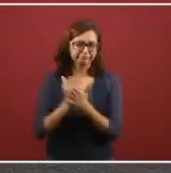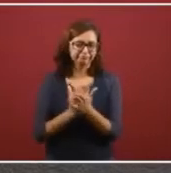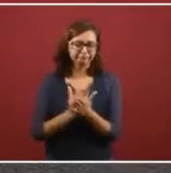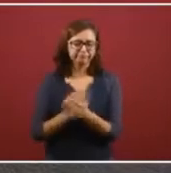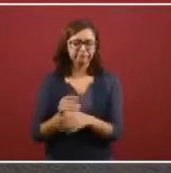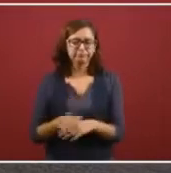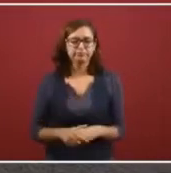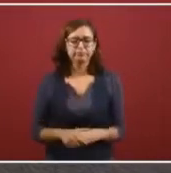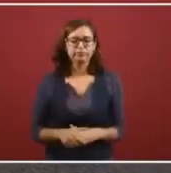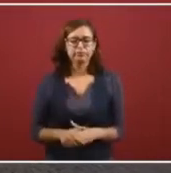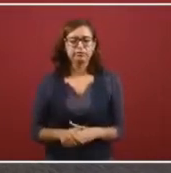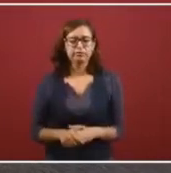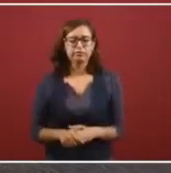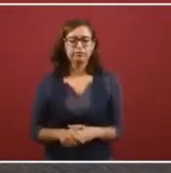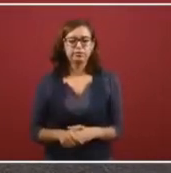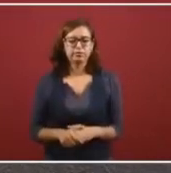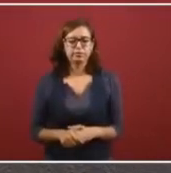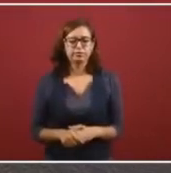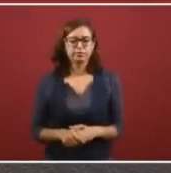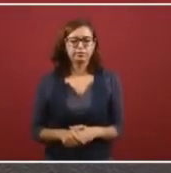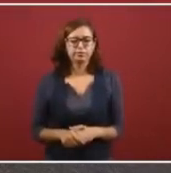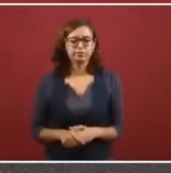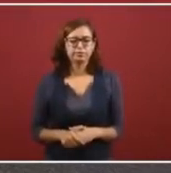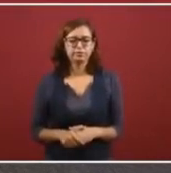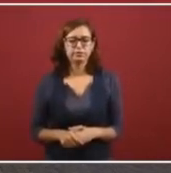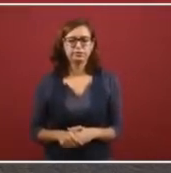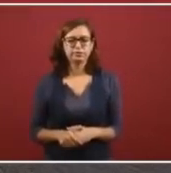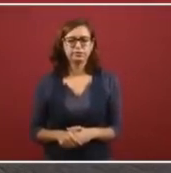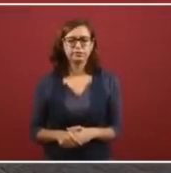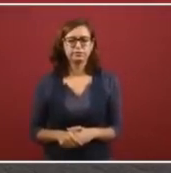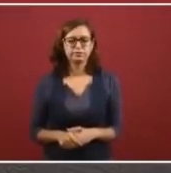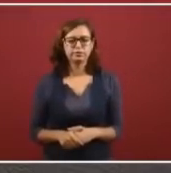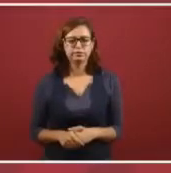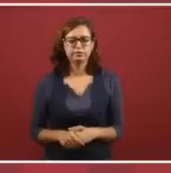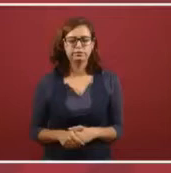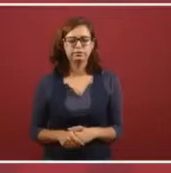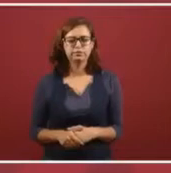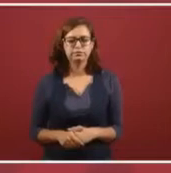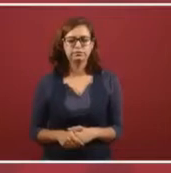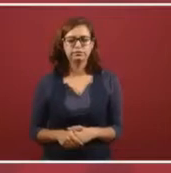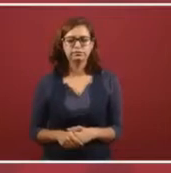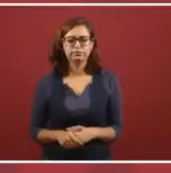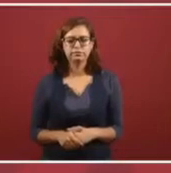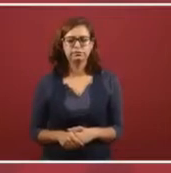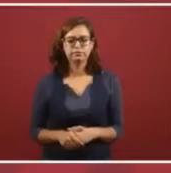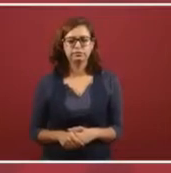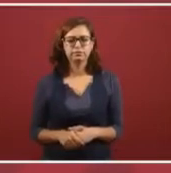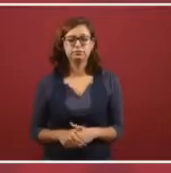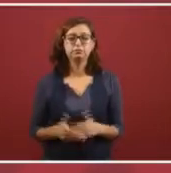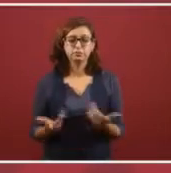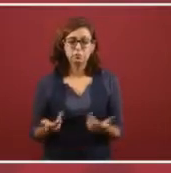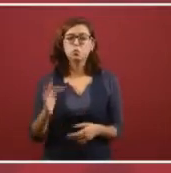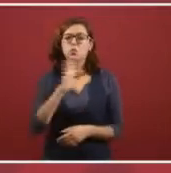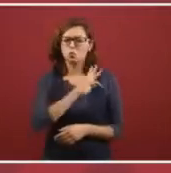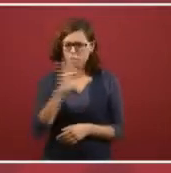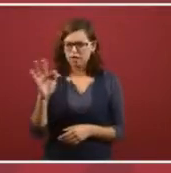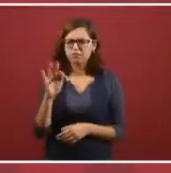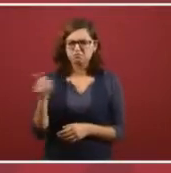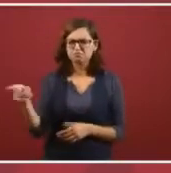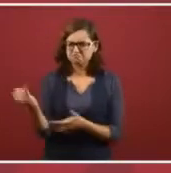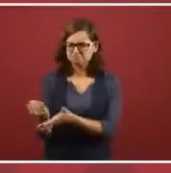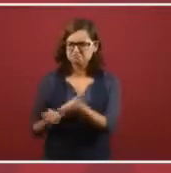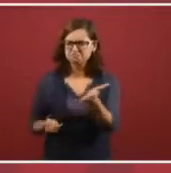Uh, lower, uh, costs. And this is, can be done because there's stability.